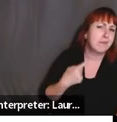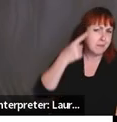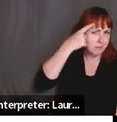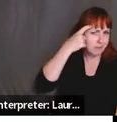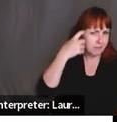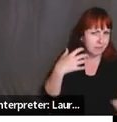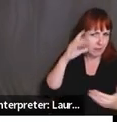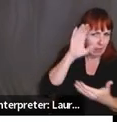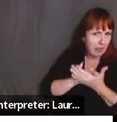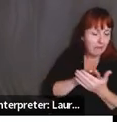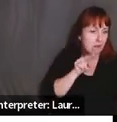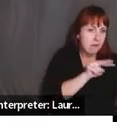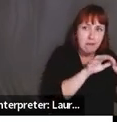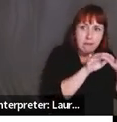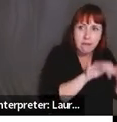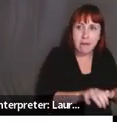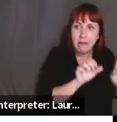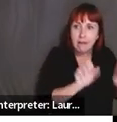Um, I think, uh,